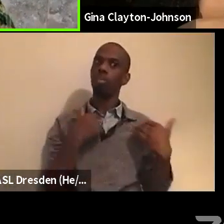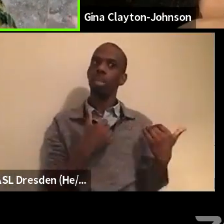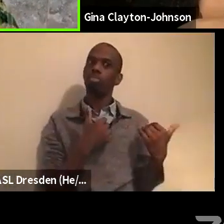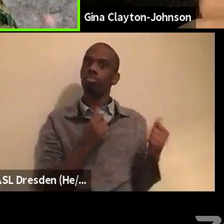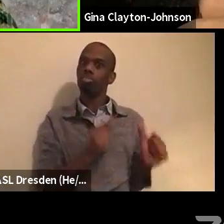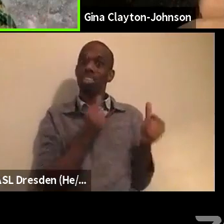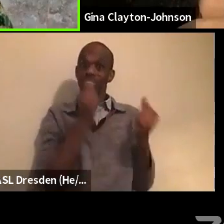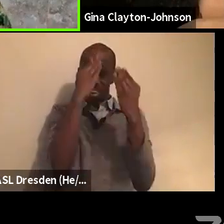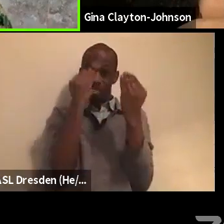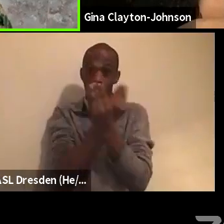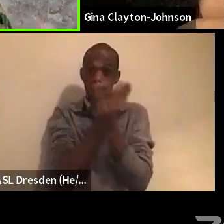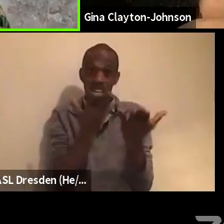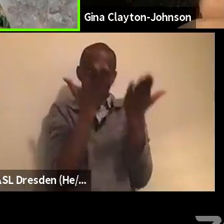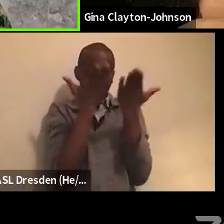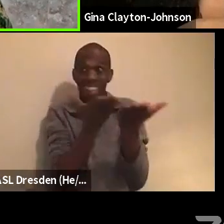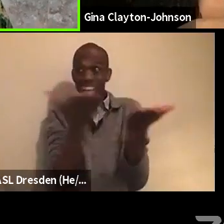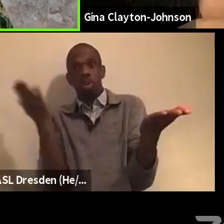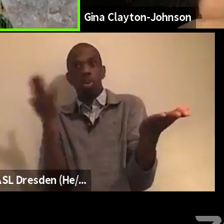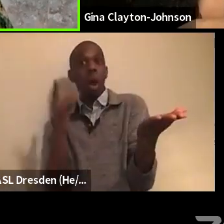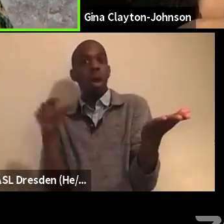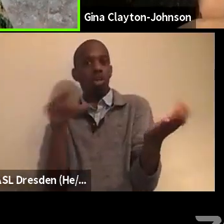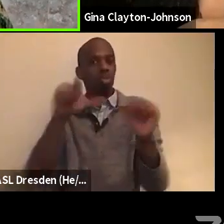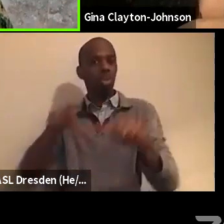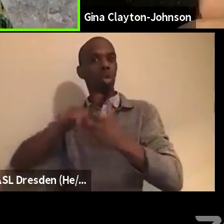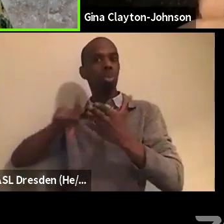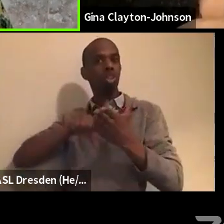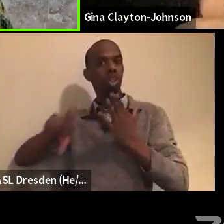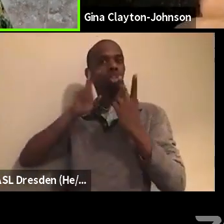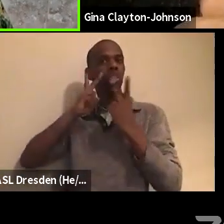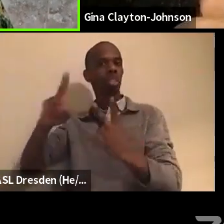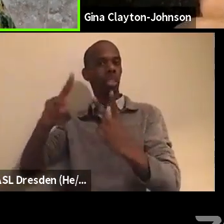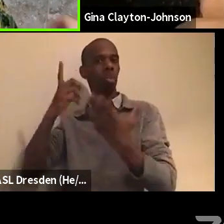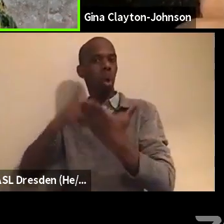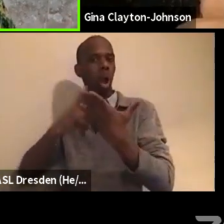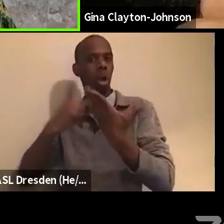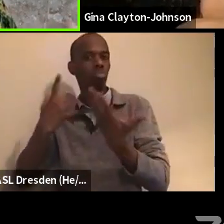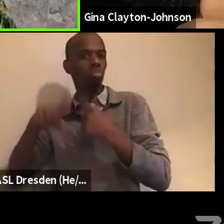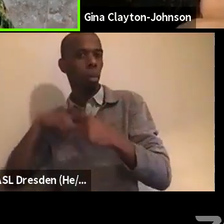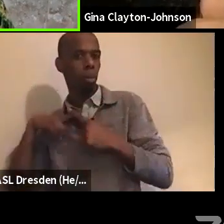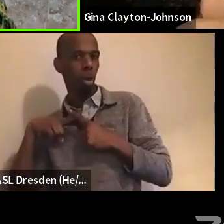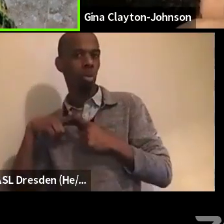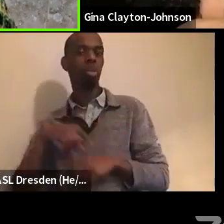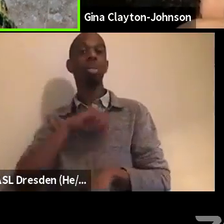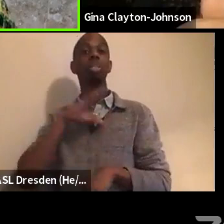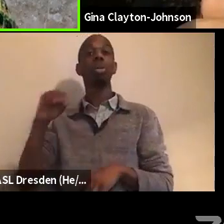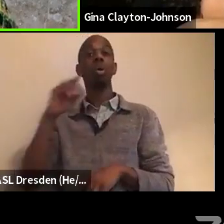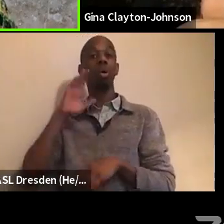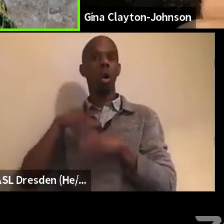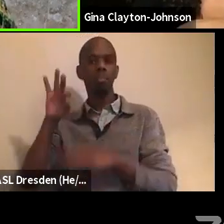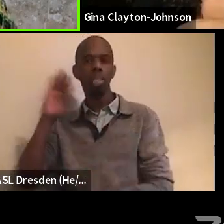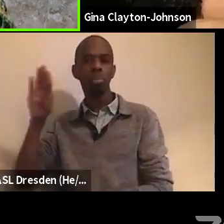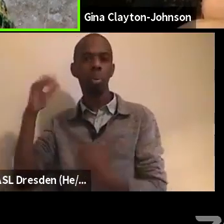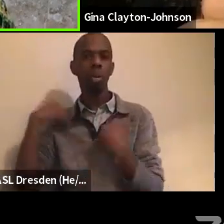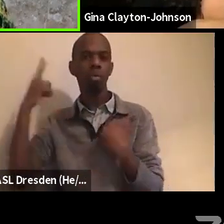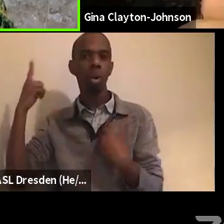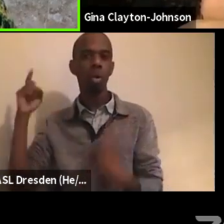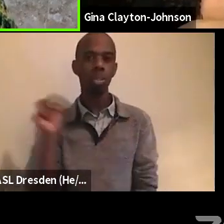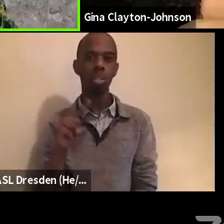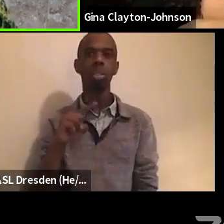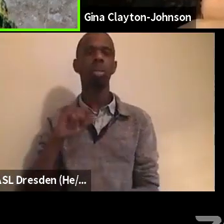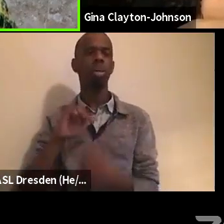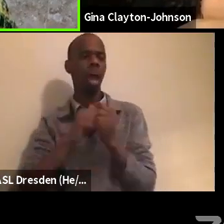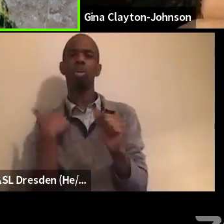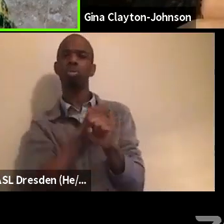What are the next steps? One of the questions coming in from Facebook is how do we pressure the Biden Harris administration